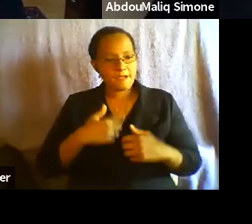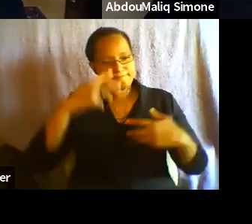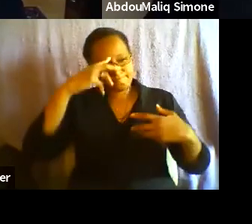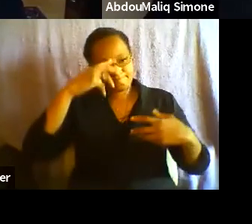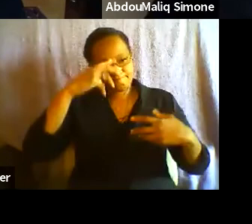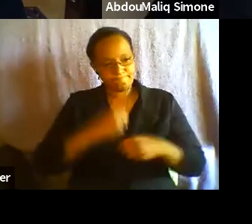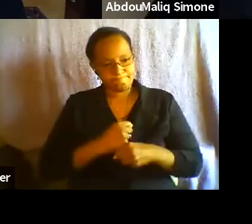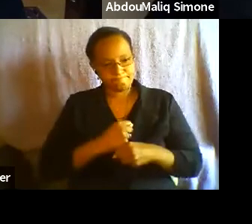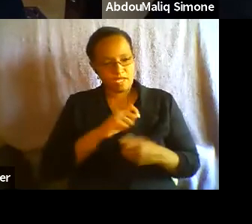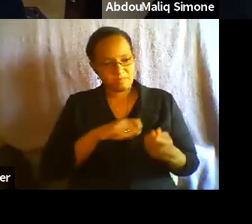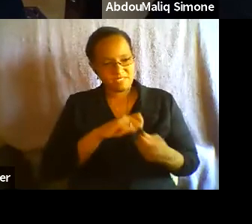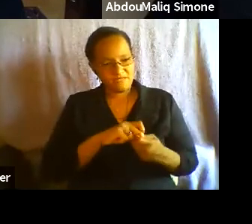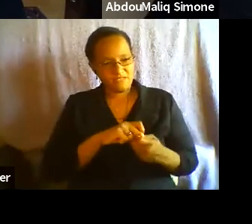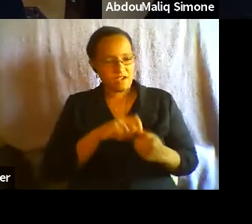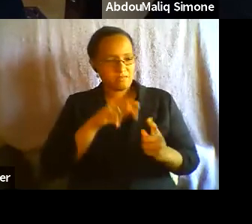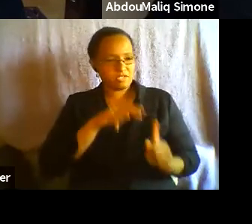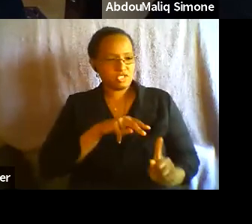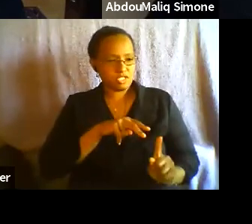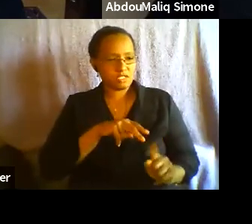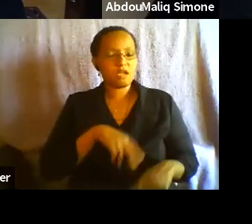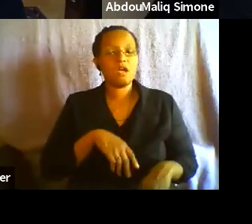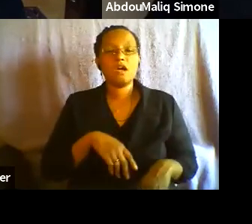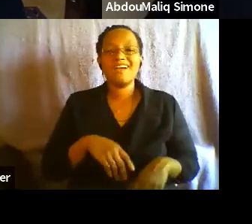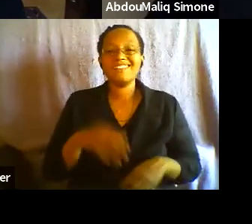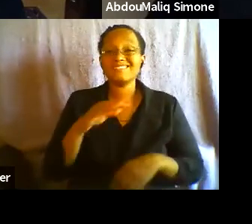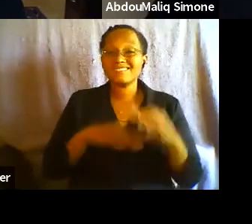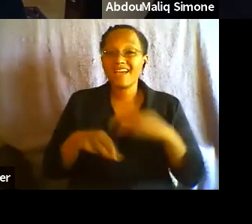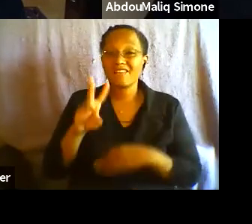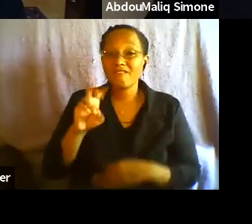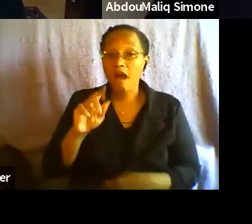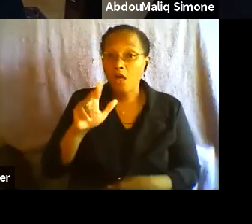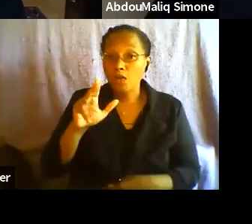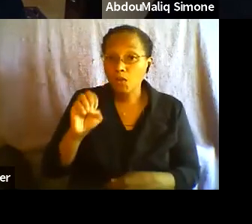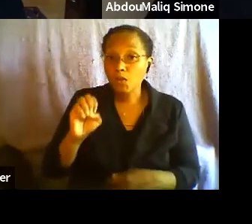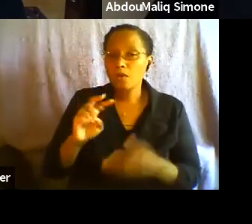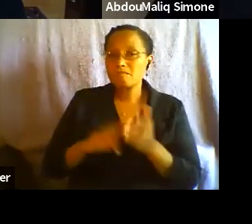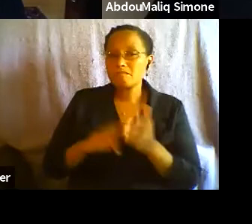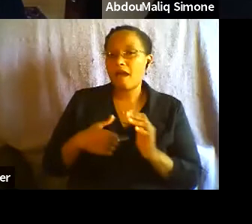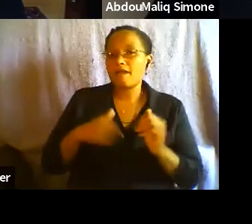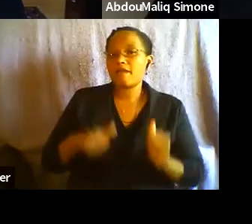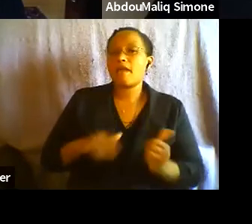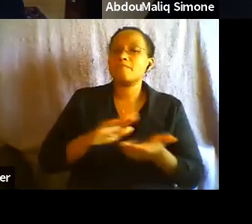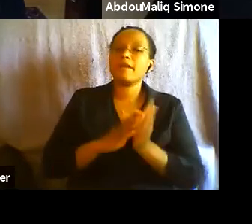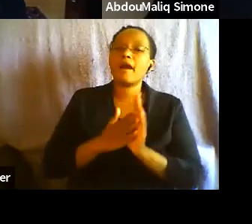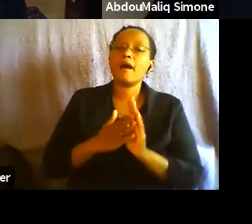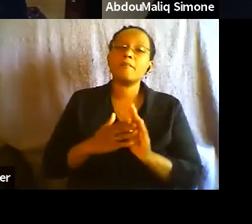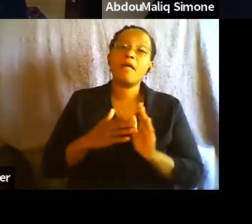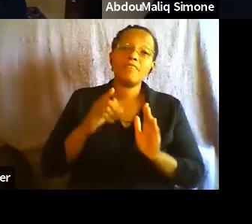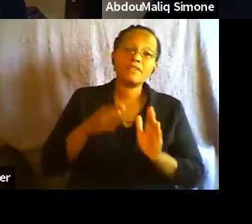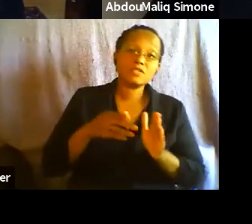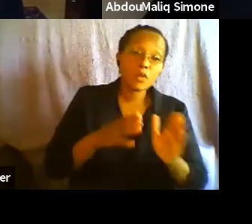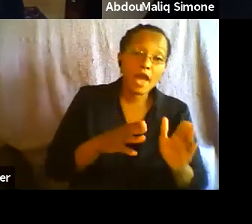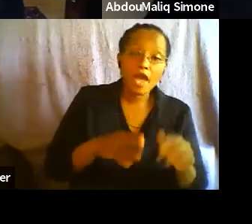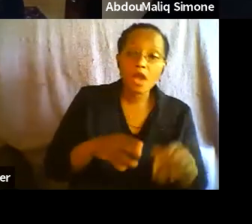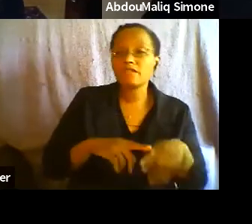Rather, it's your ability to become different things to different people in different locations at different times. It's almost